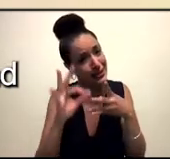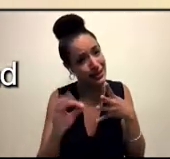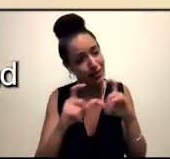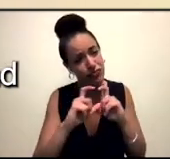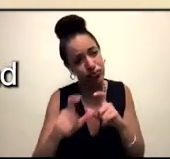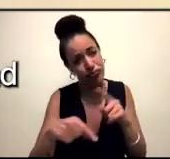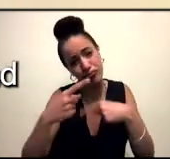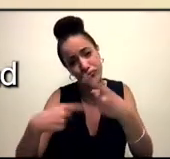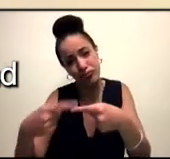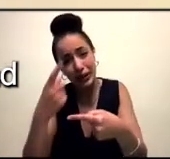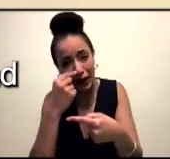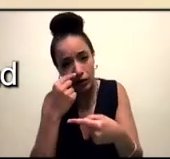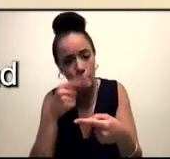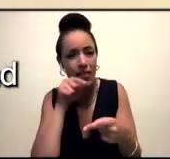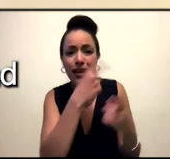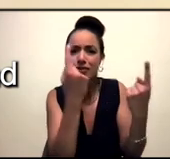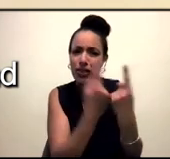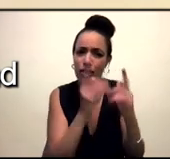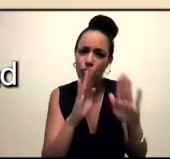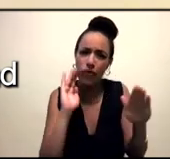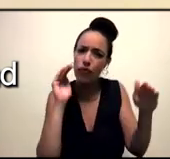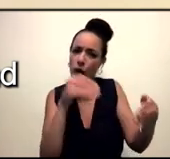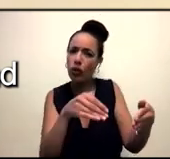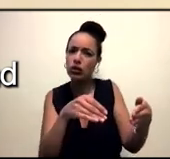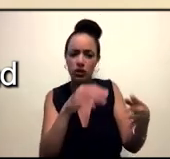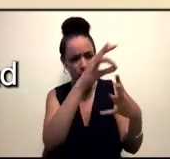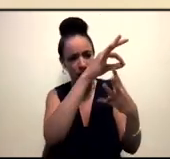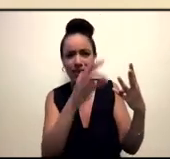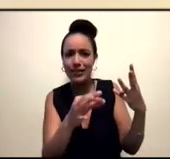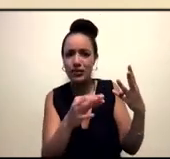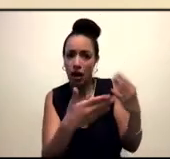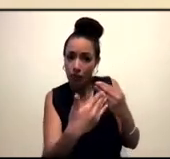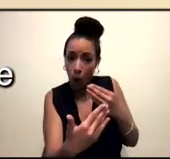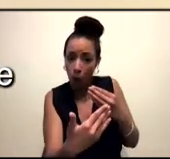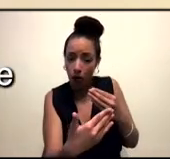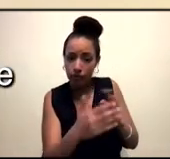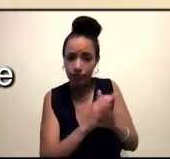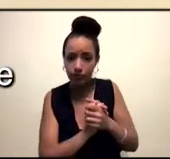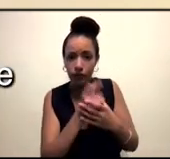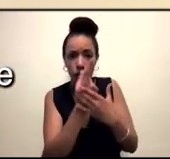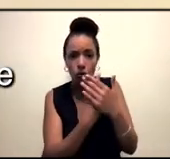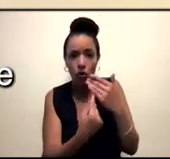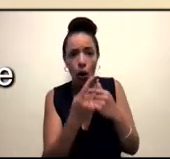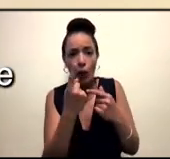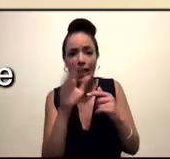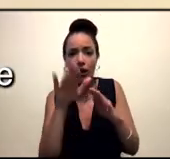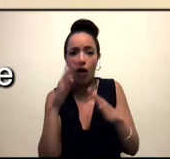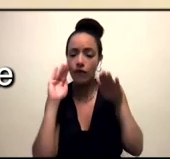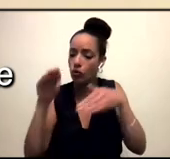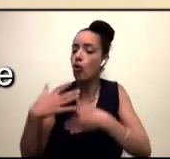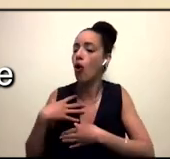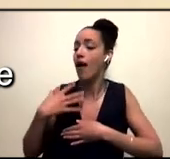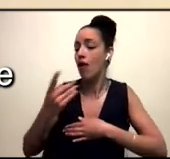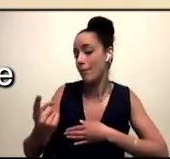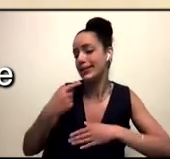that we have to be focusing on, um, like above and beyond just visibility and representation. Um,